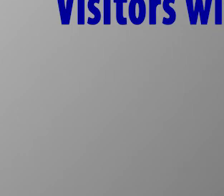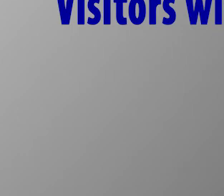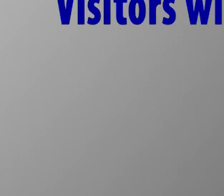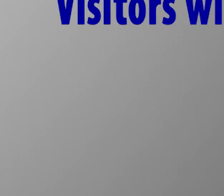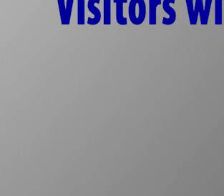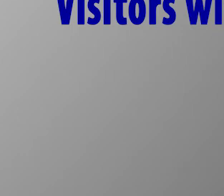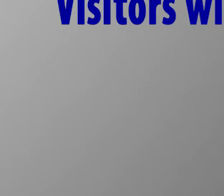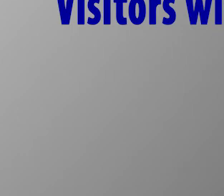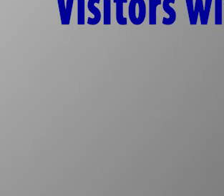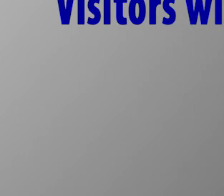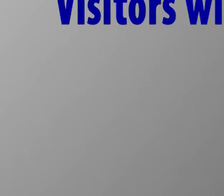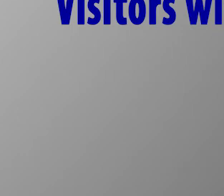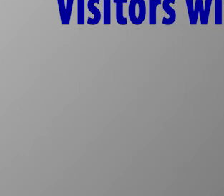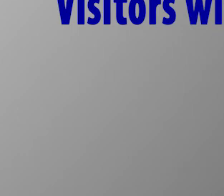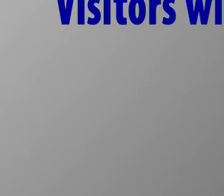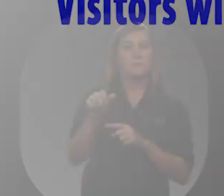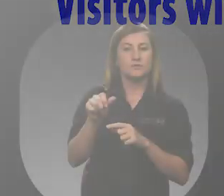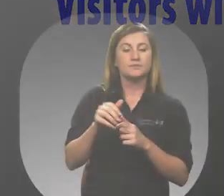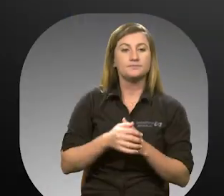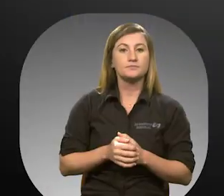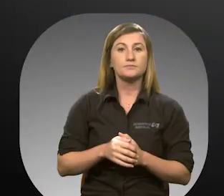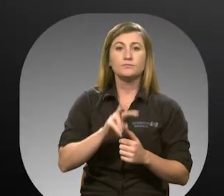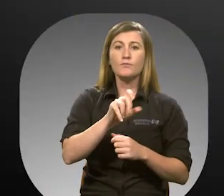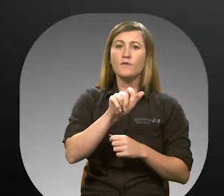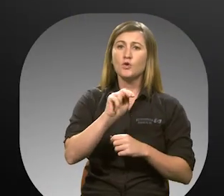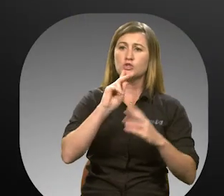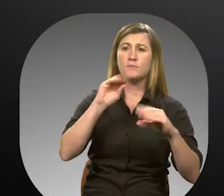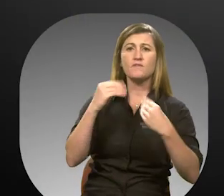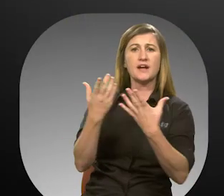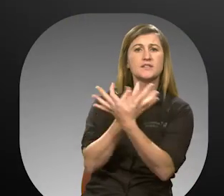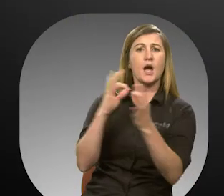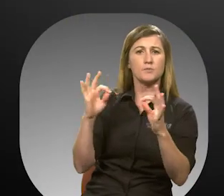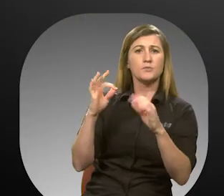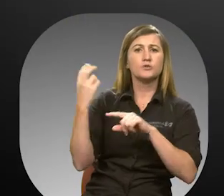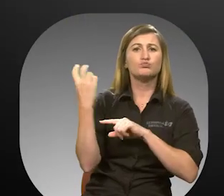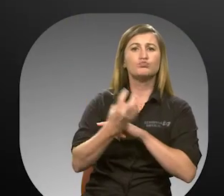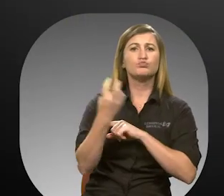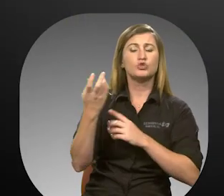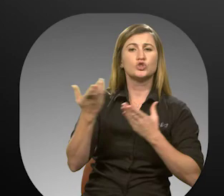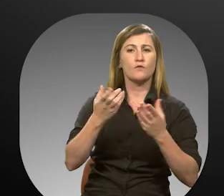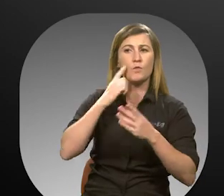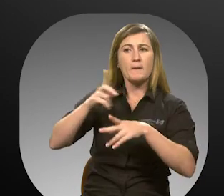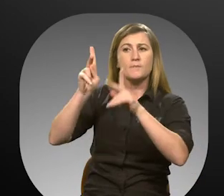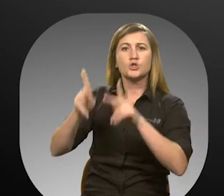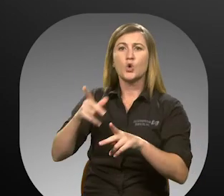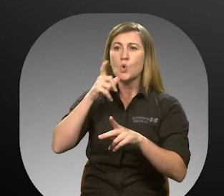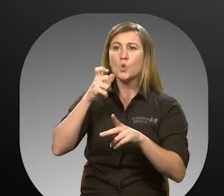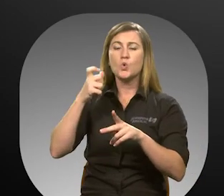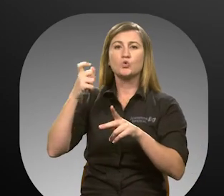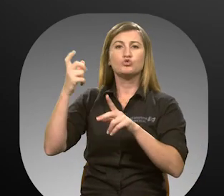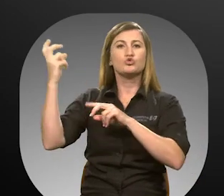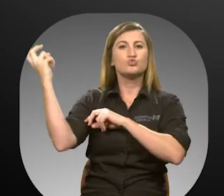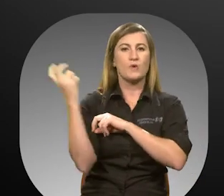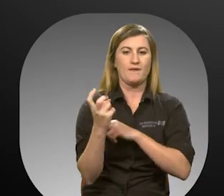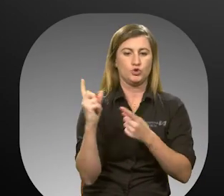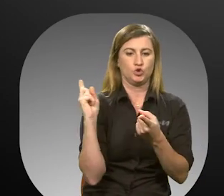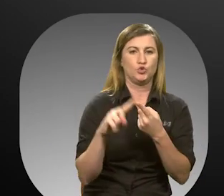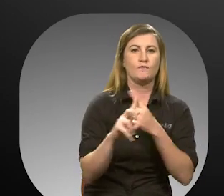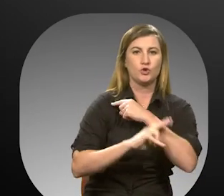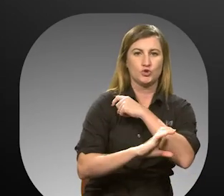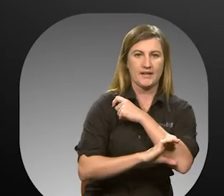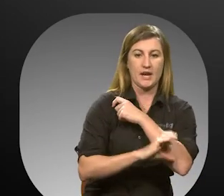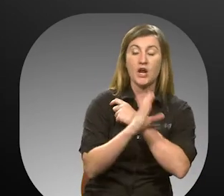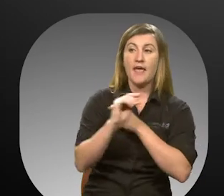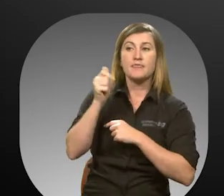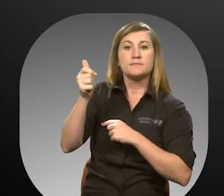Visitors with disabilities Votran provides complimentary paratransit service to individuals who travel to Volusia County and are